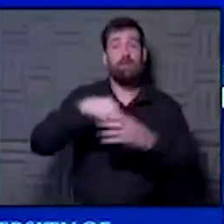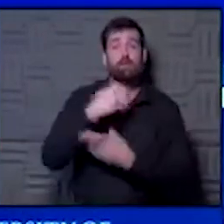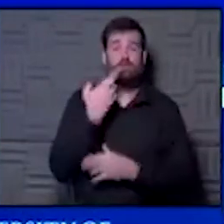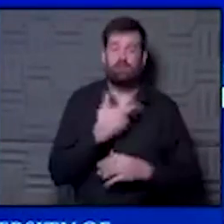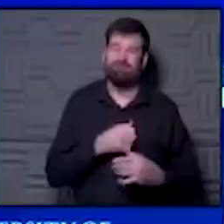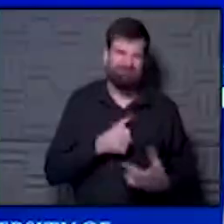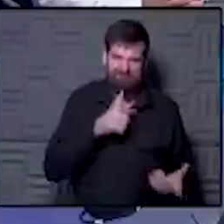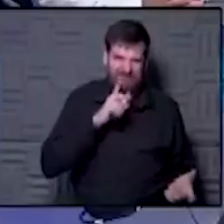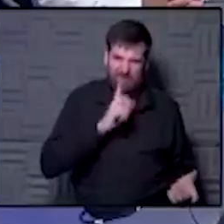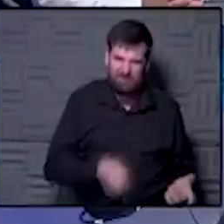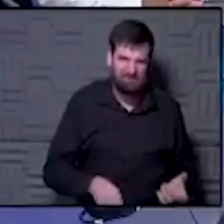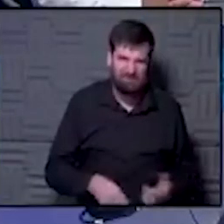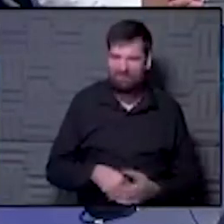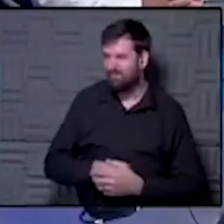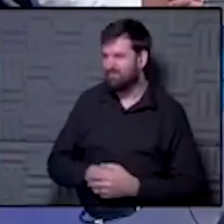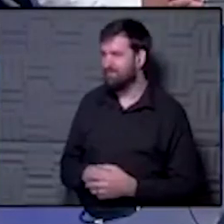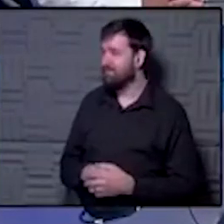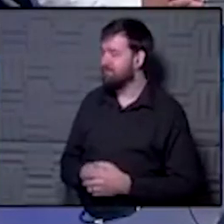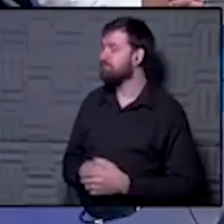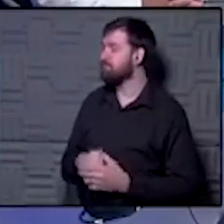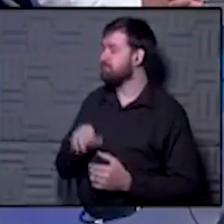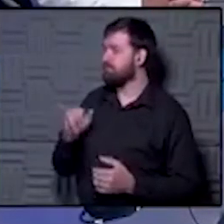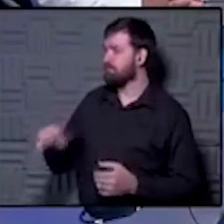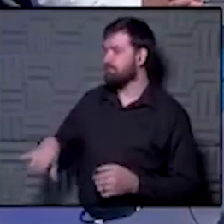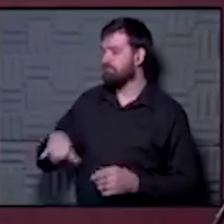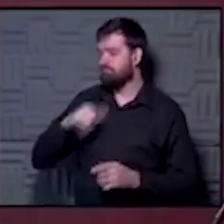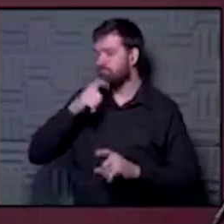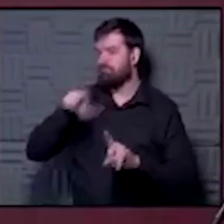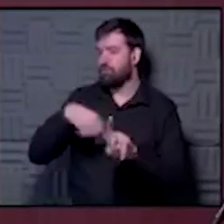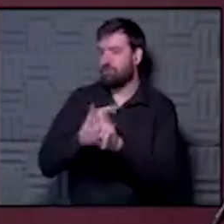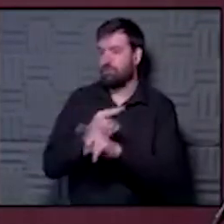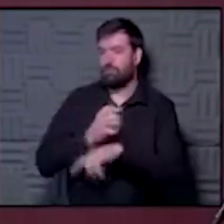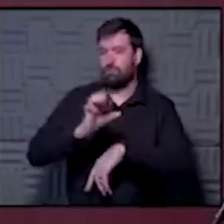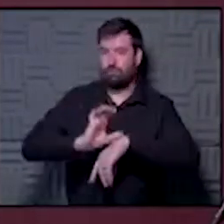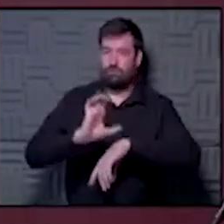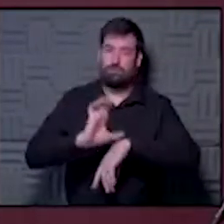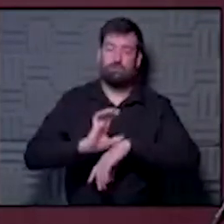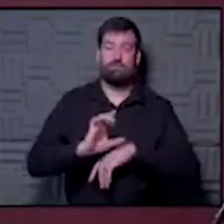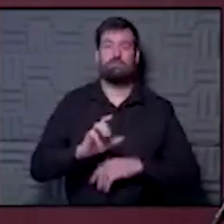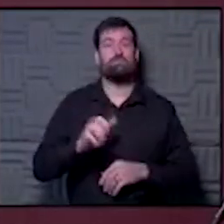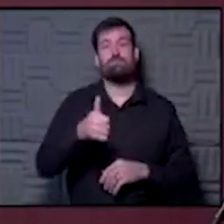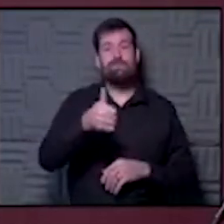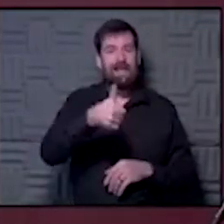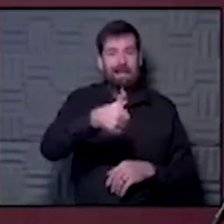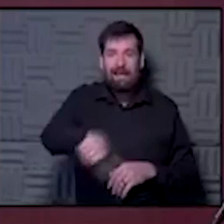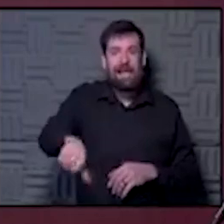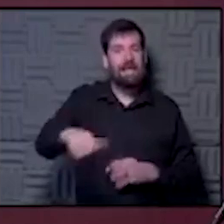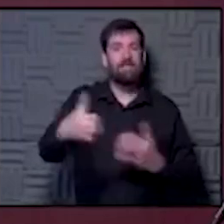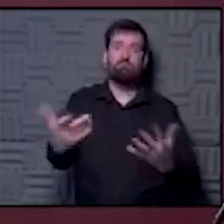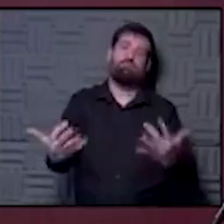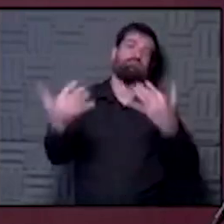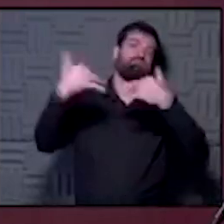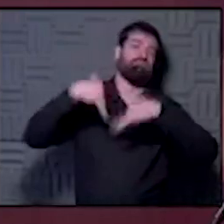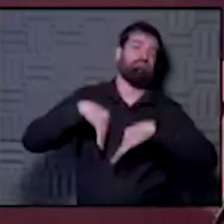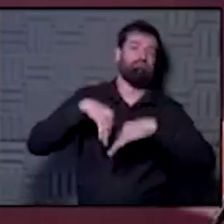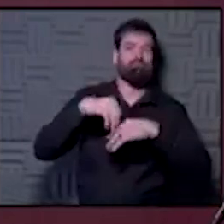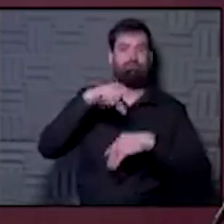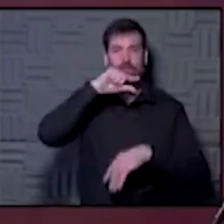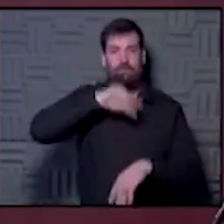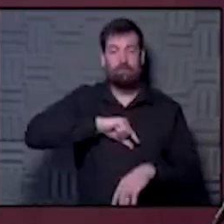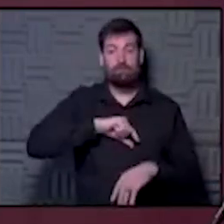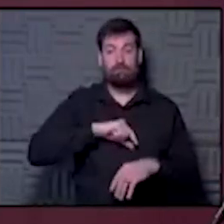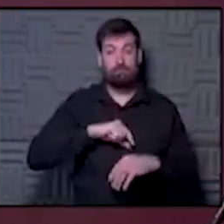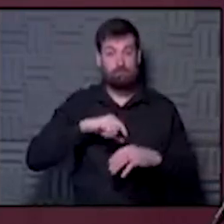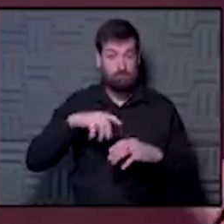No, that's actually not true. I think this extends beyond just the church hosted. I think this is really any hosted Thanksgiving. Whenever you're talking about bringing